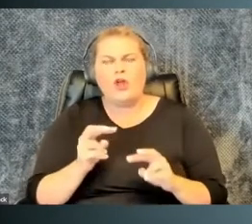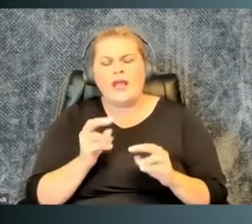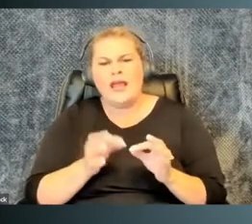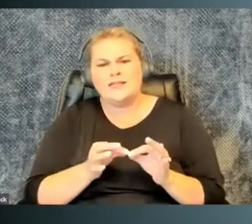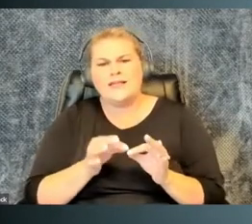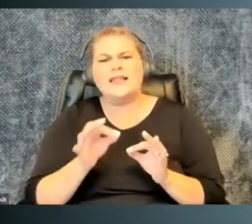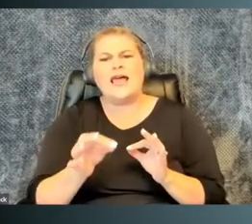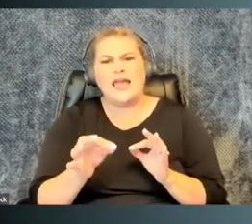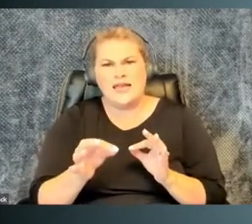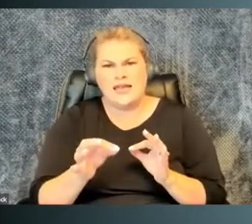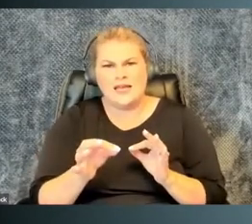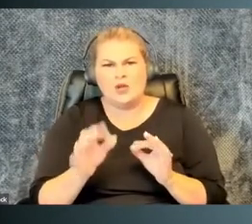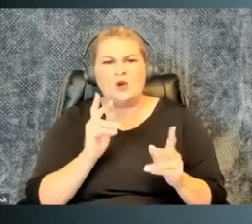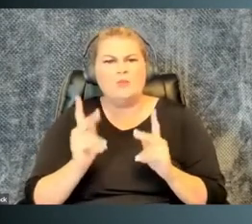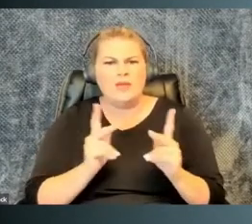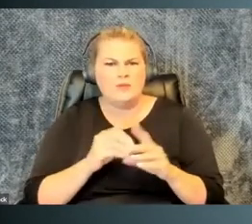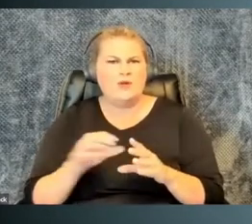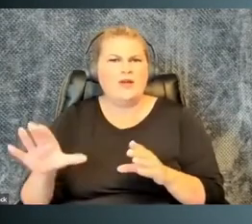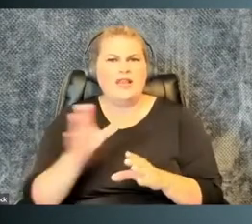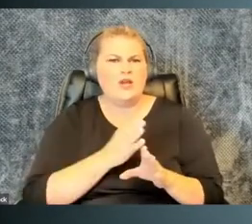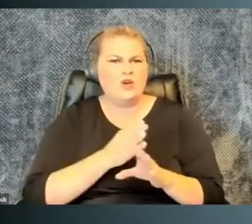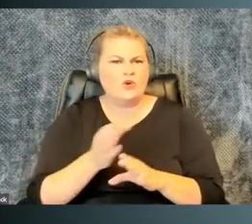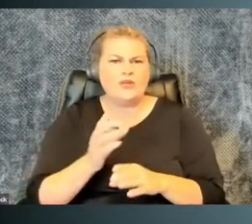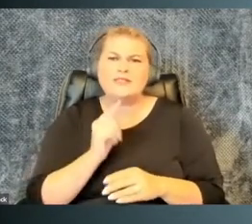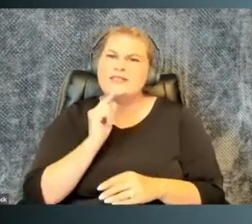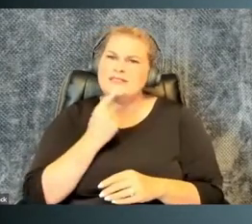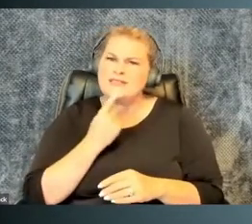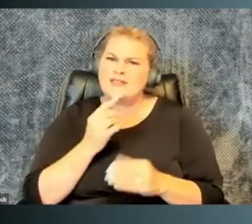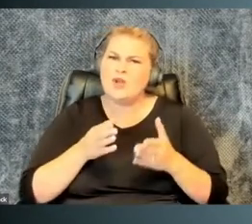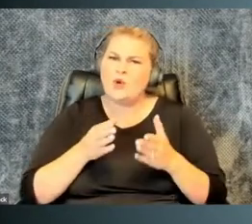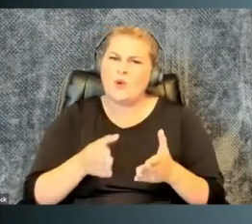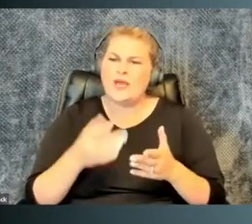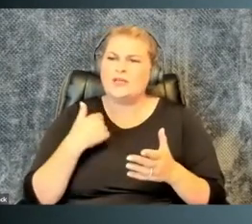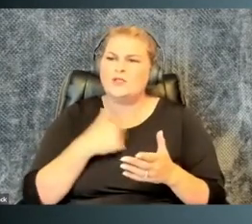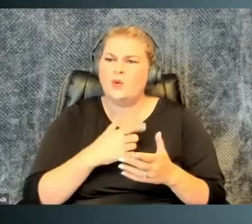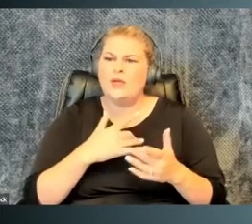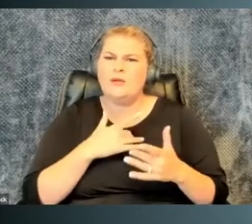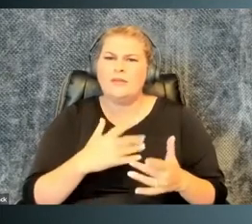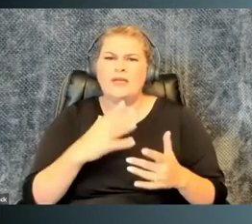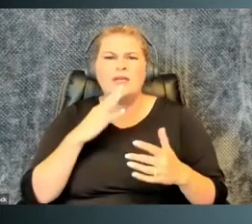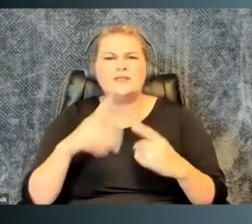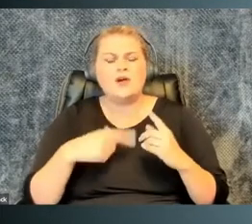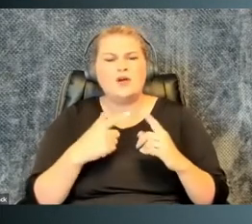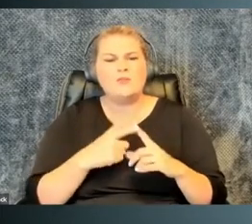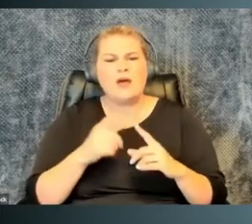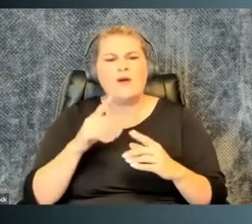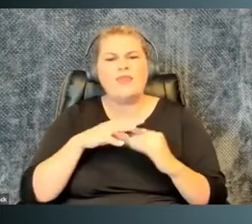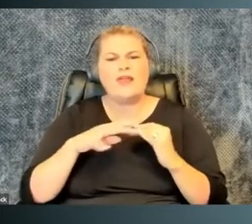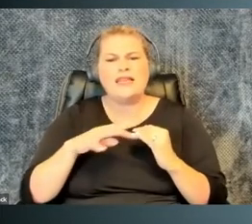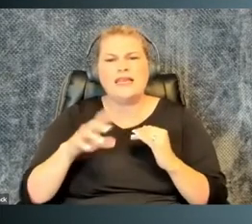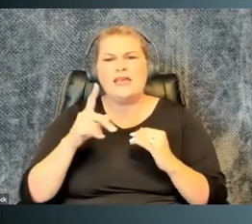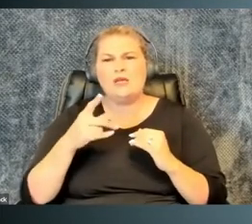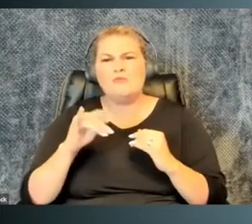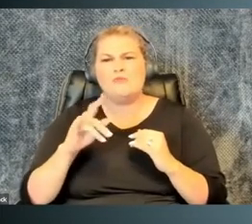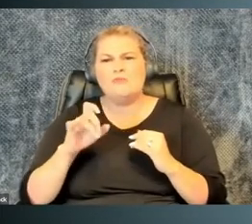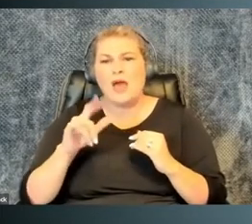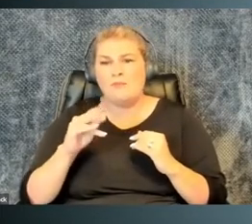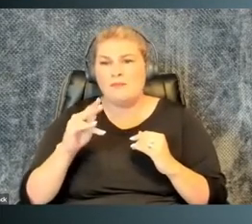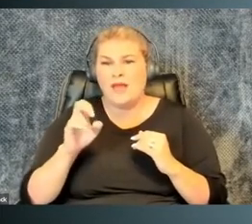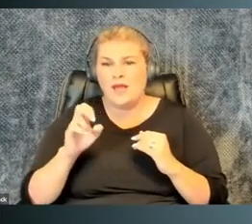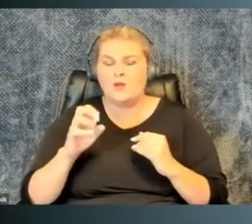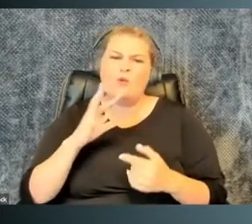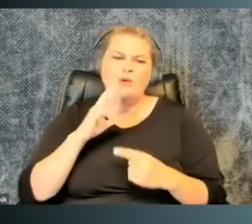at delaying people in their careers in significant way, so we often talk about the leaky pipeline